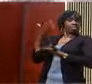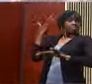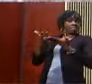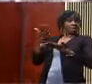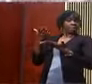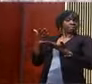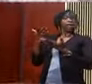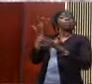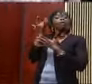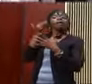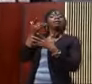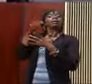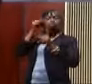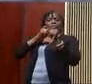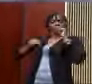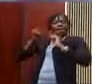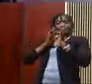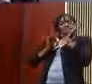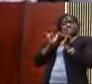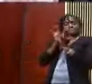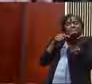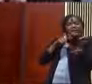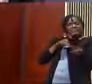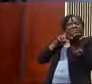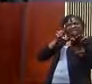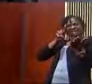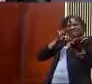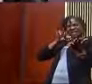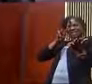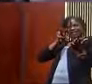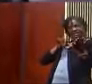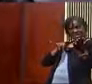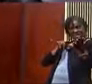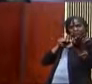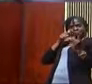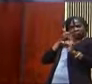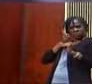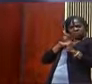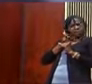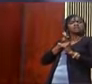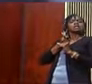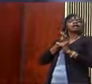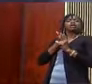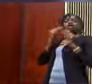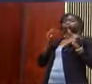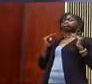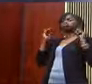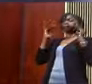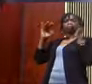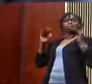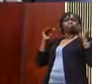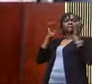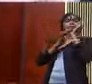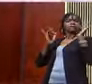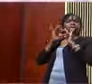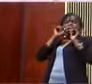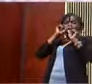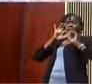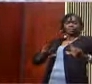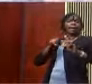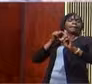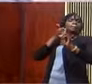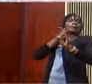prosperous, but the book says he was blind to the pain predicament of one Lazarus at his